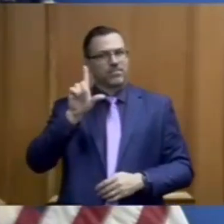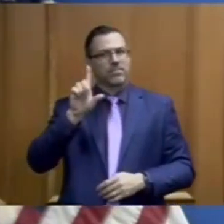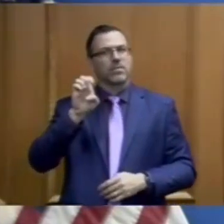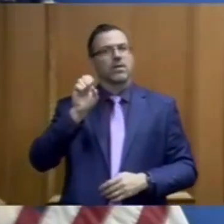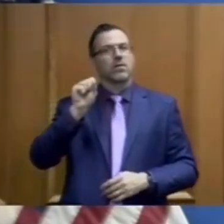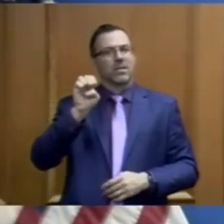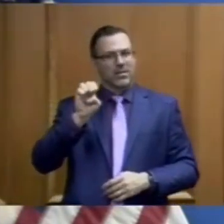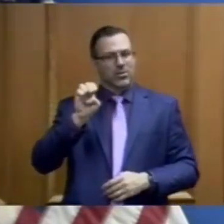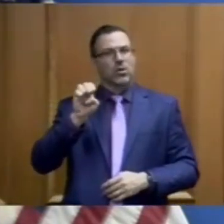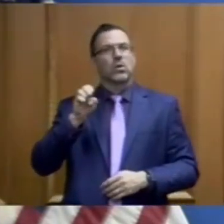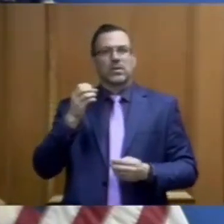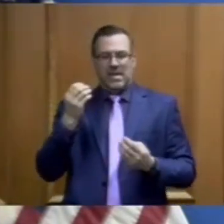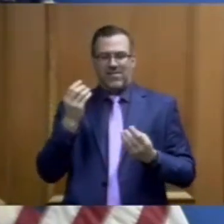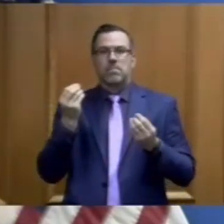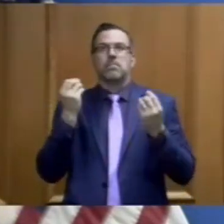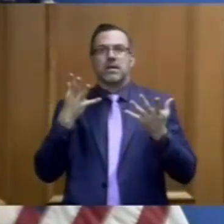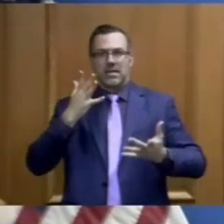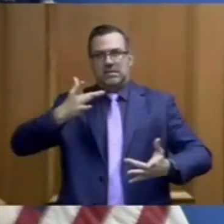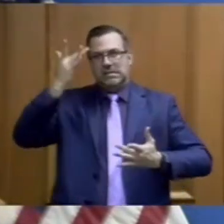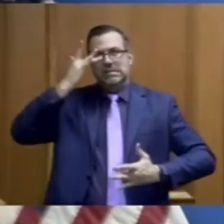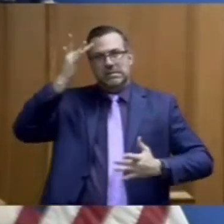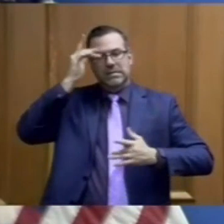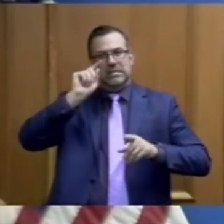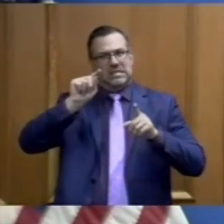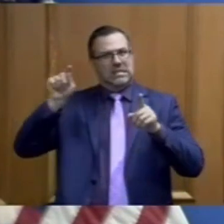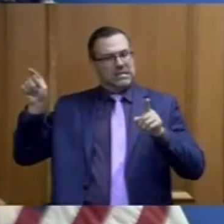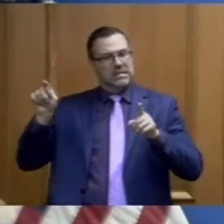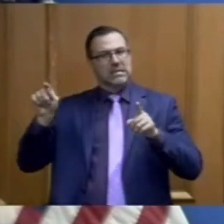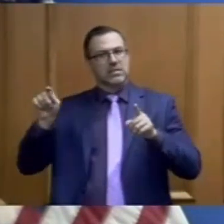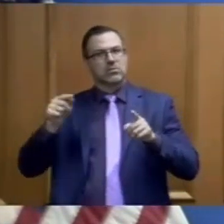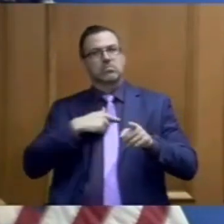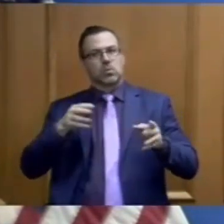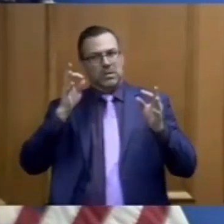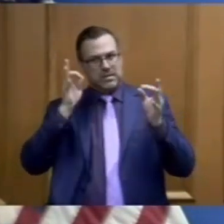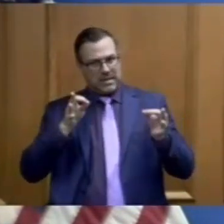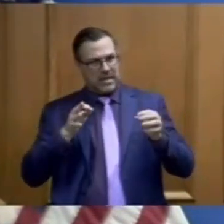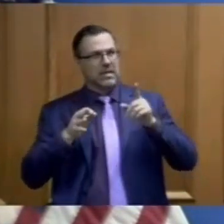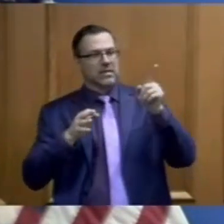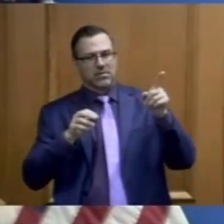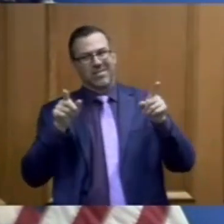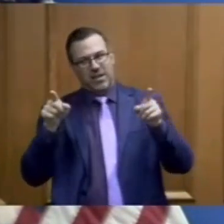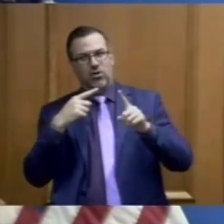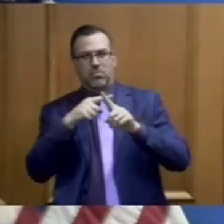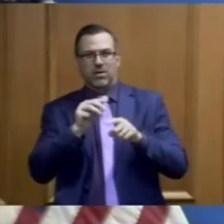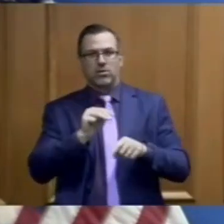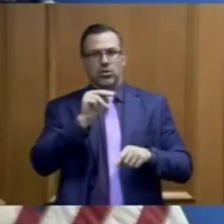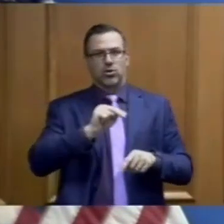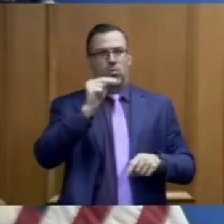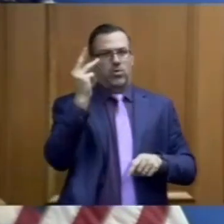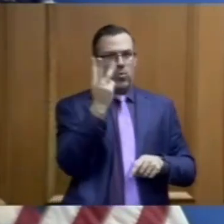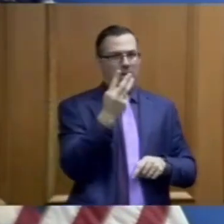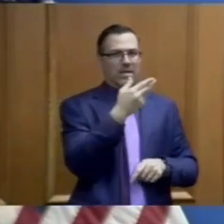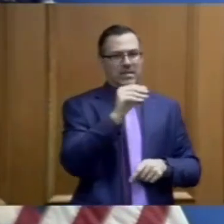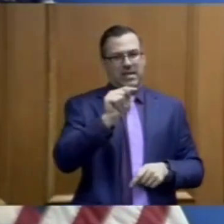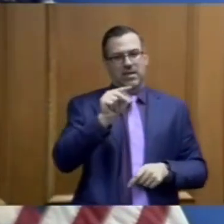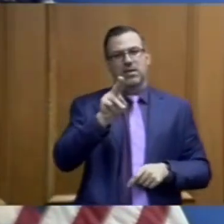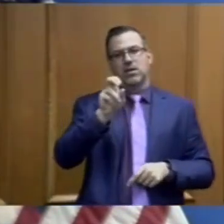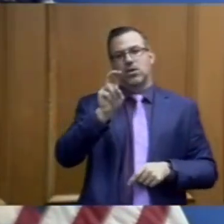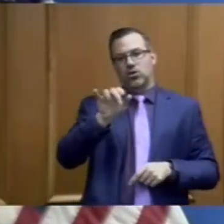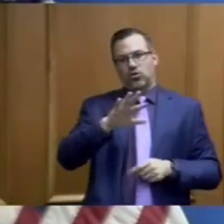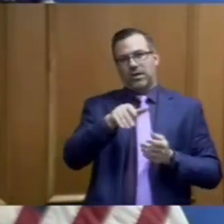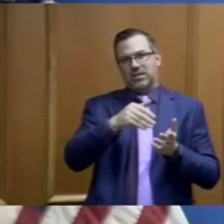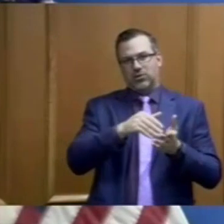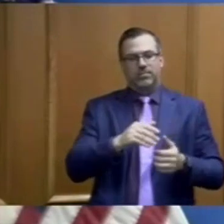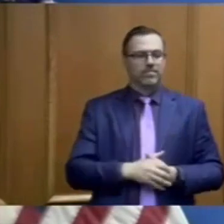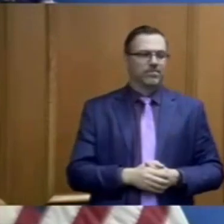as well as extensive contact tracing from Northwest and Turney Center. Finally, I want to thank